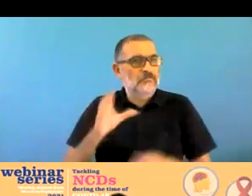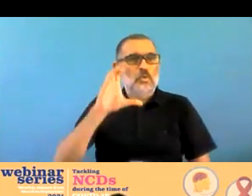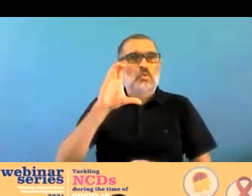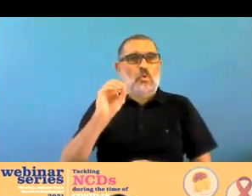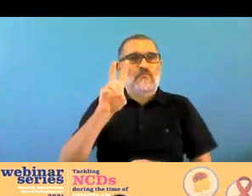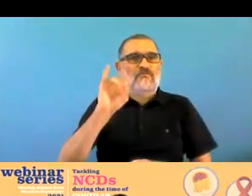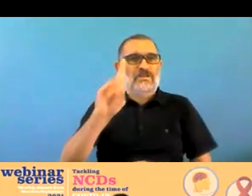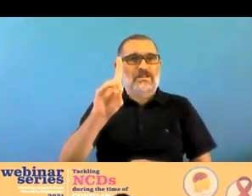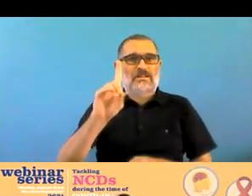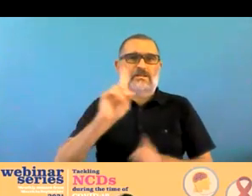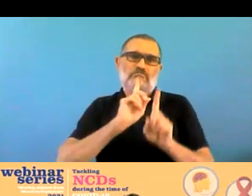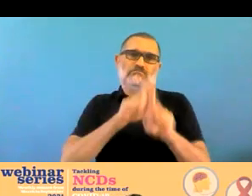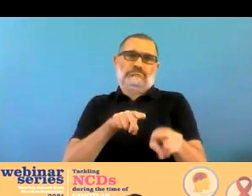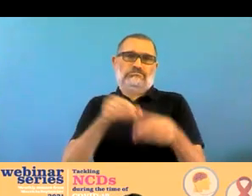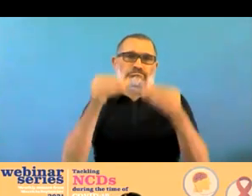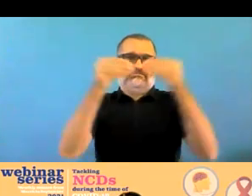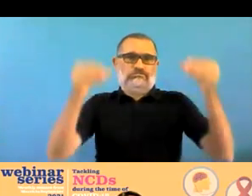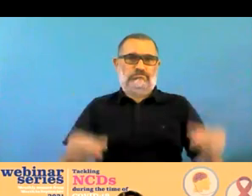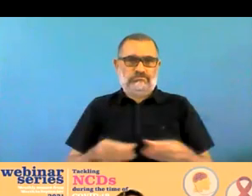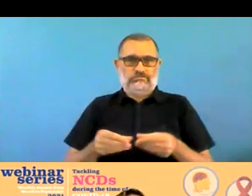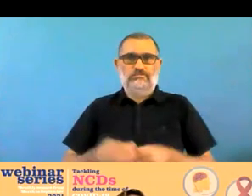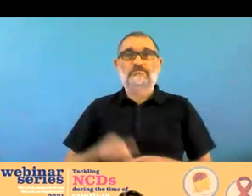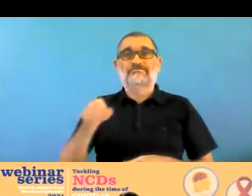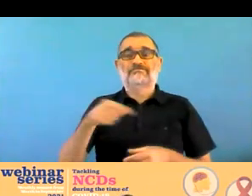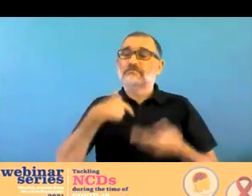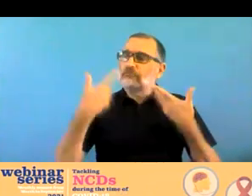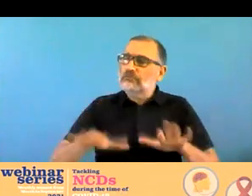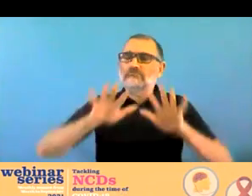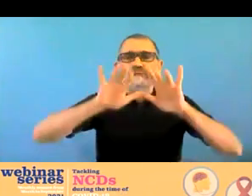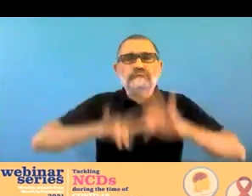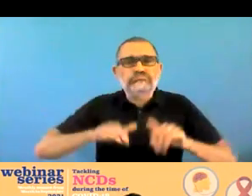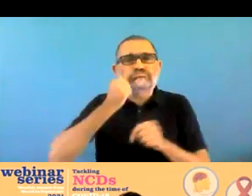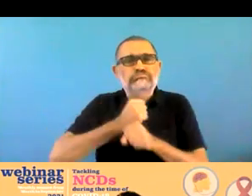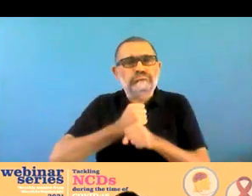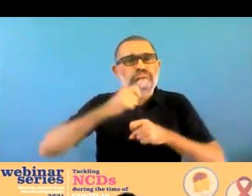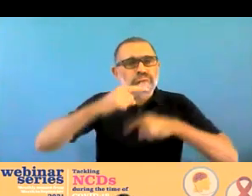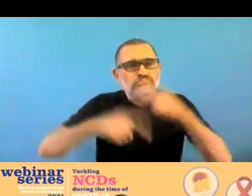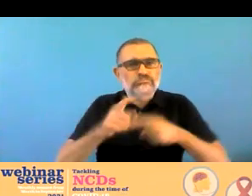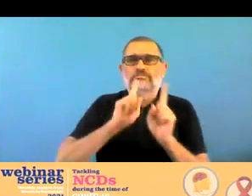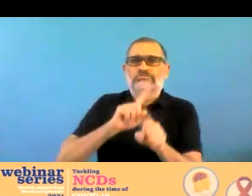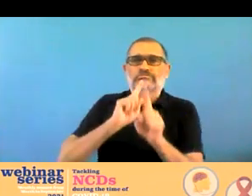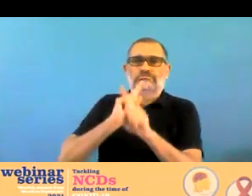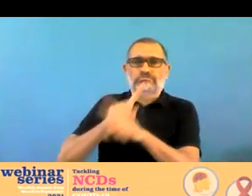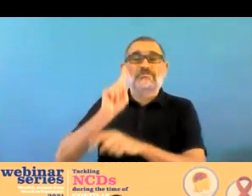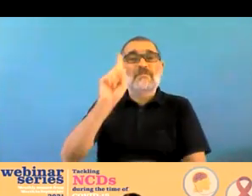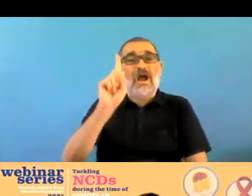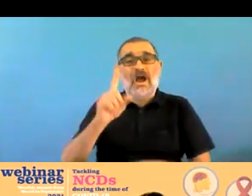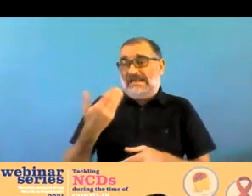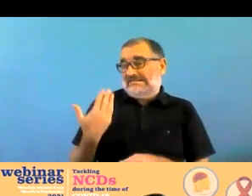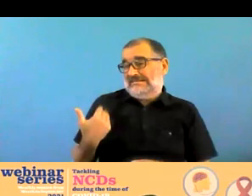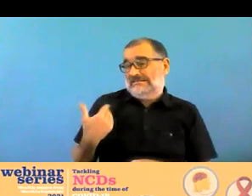mental health action plan was proposed there was next something added to the original uh